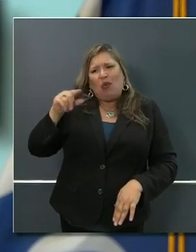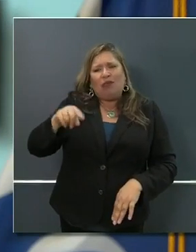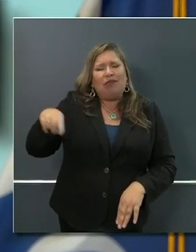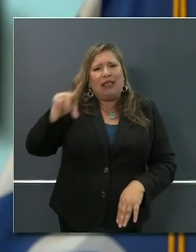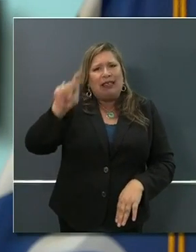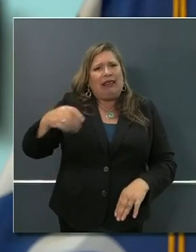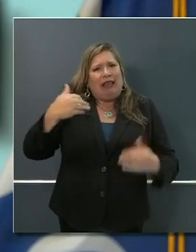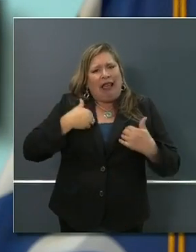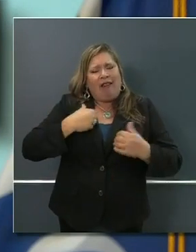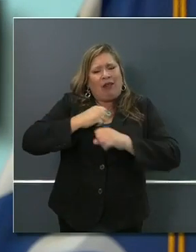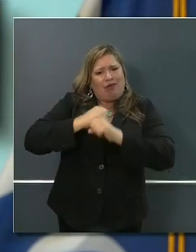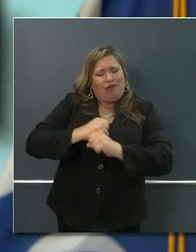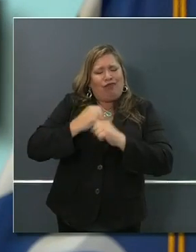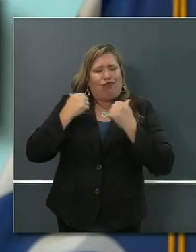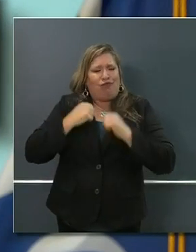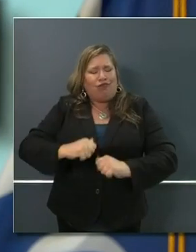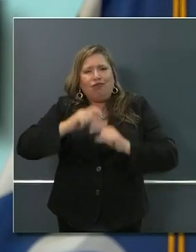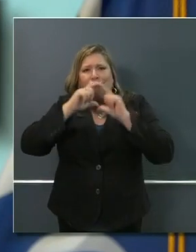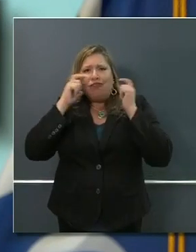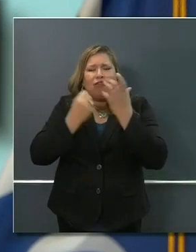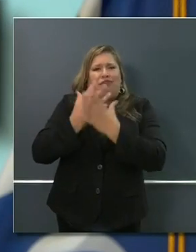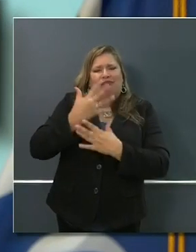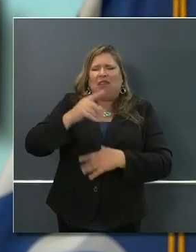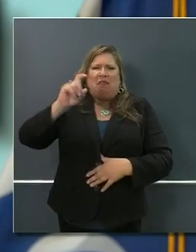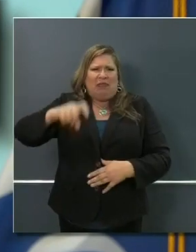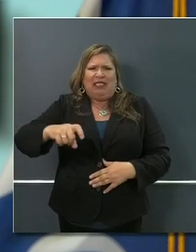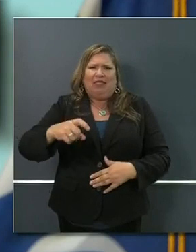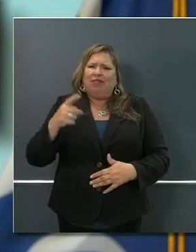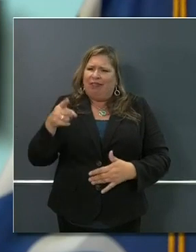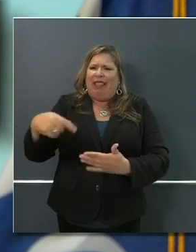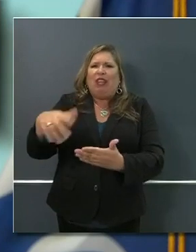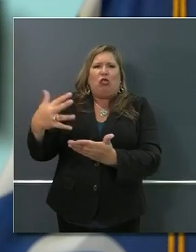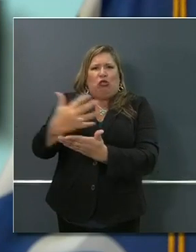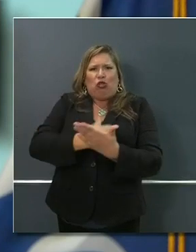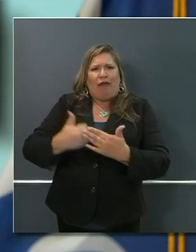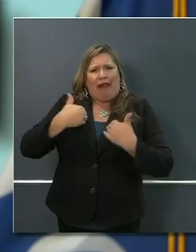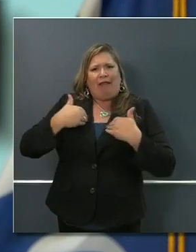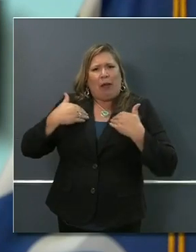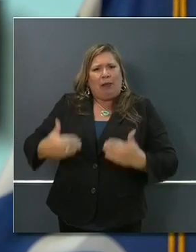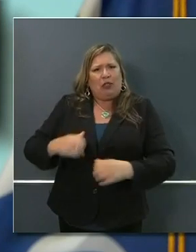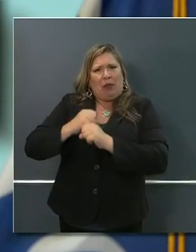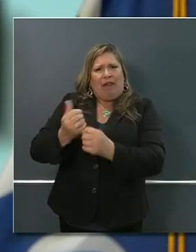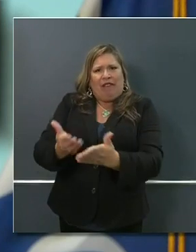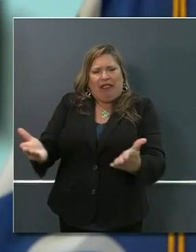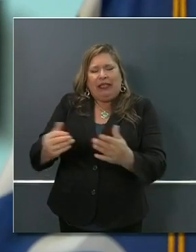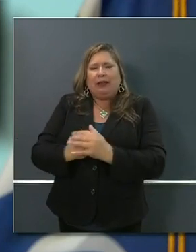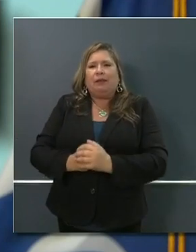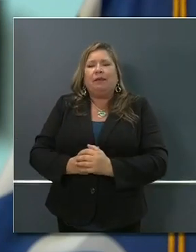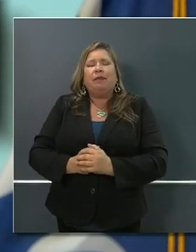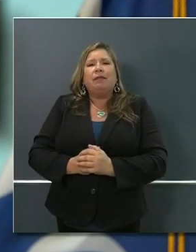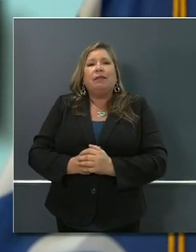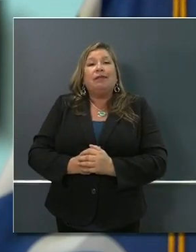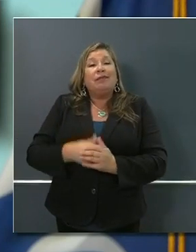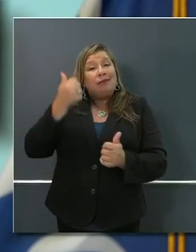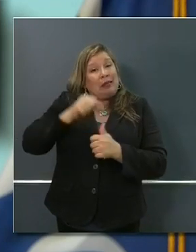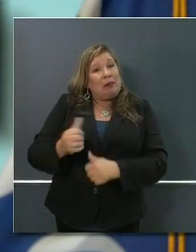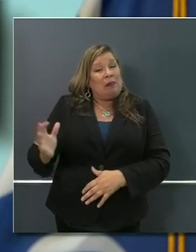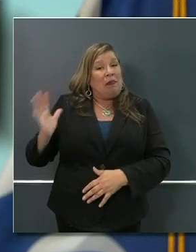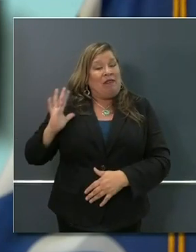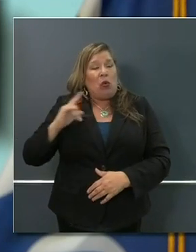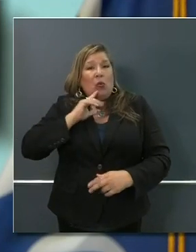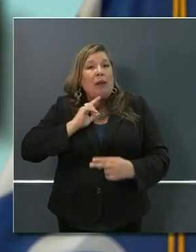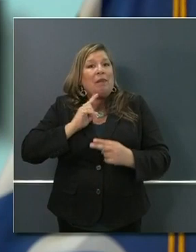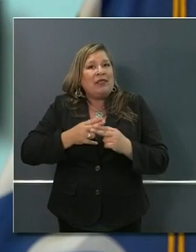They deserve that, and as you know, we advanced a paid sick leave policy for our food